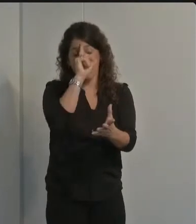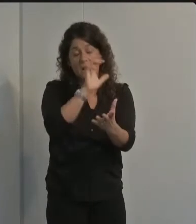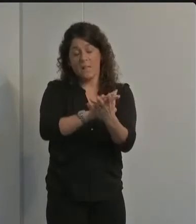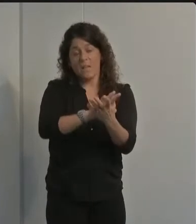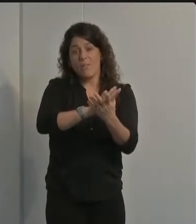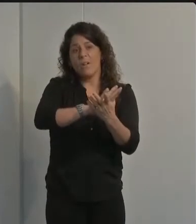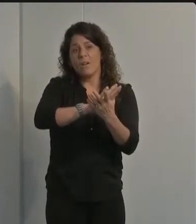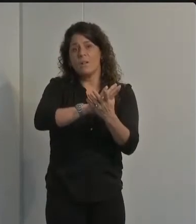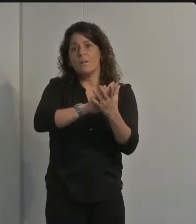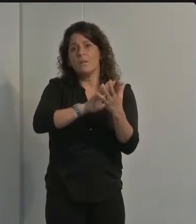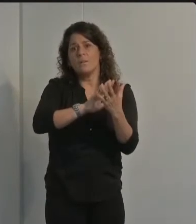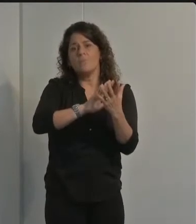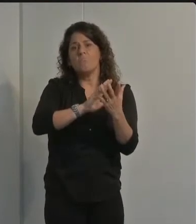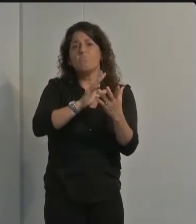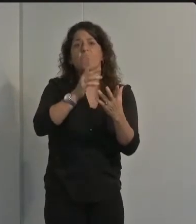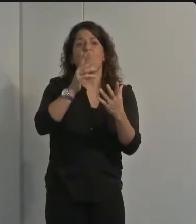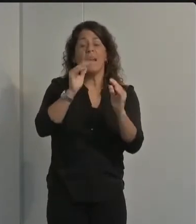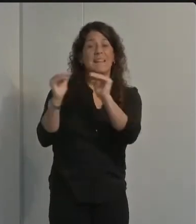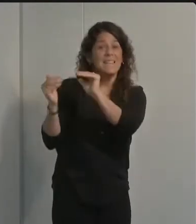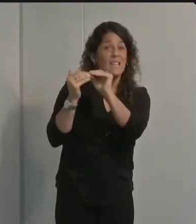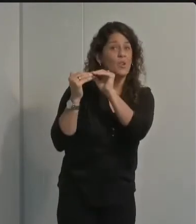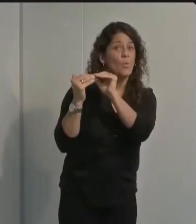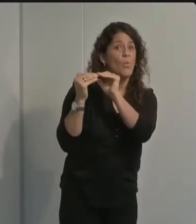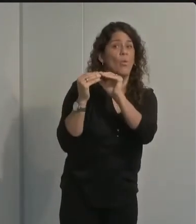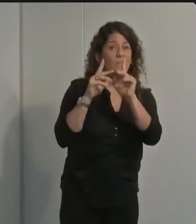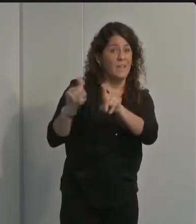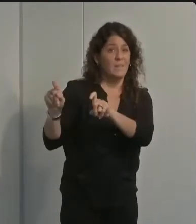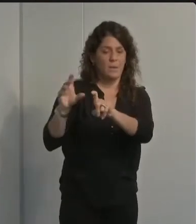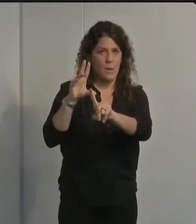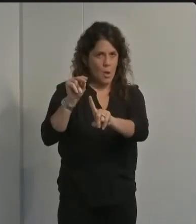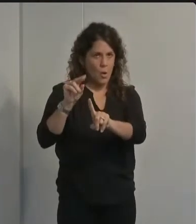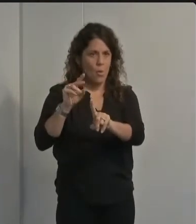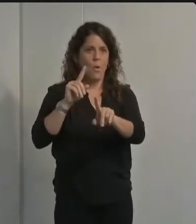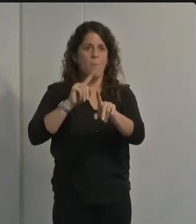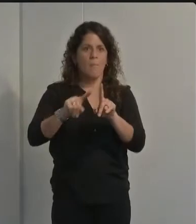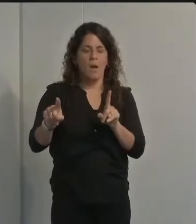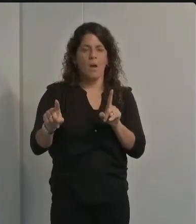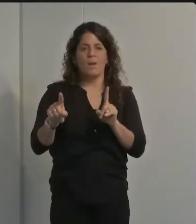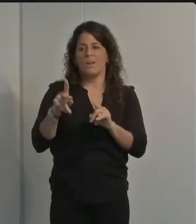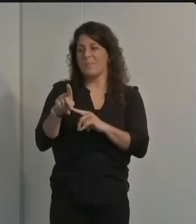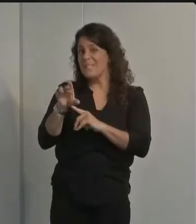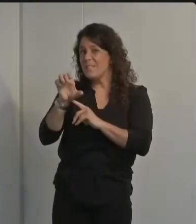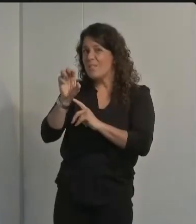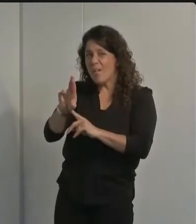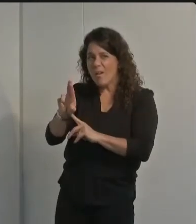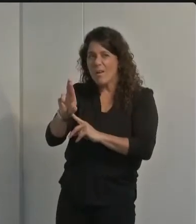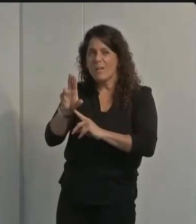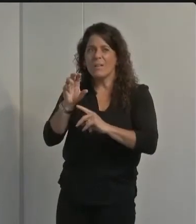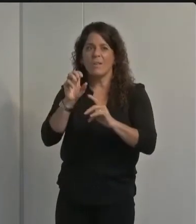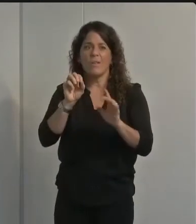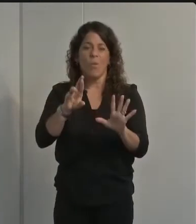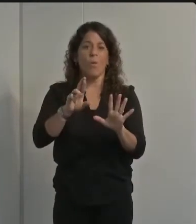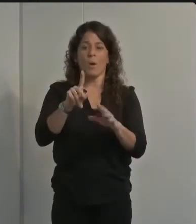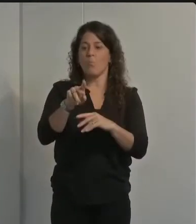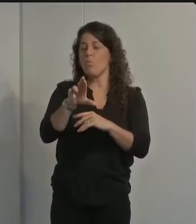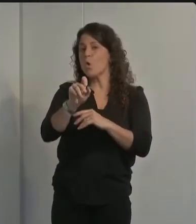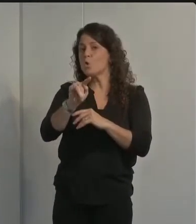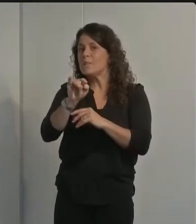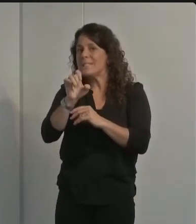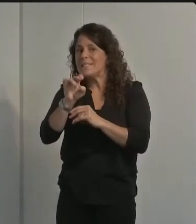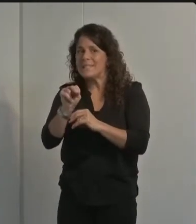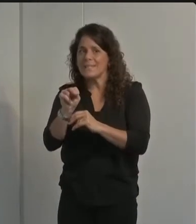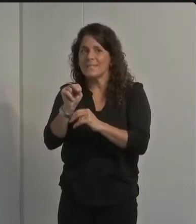um not all of them are going to be equal however if they're run um on a pcr or what we typically have been run with those protein based tests